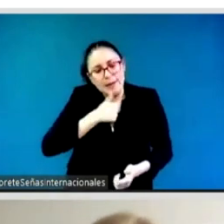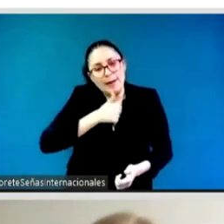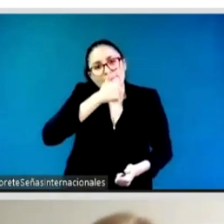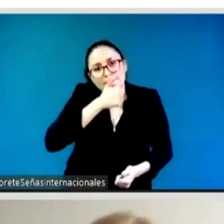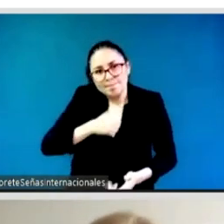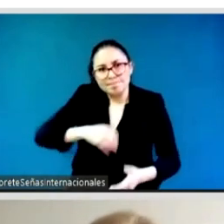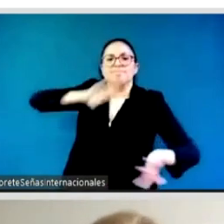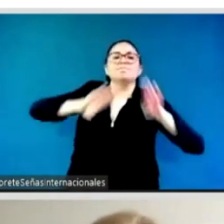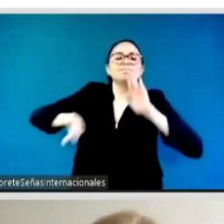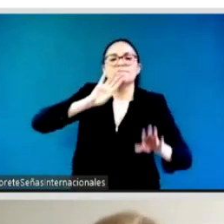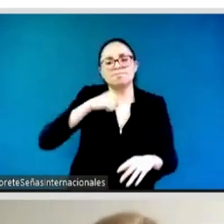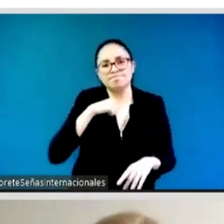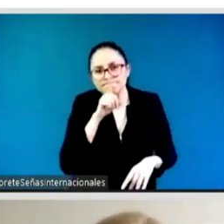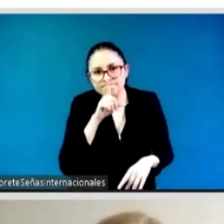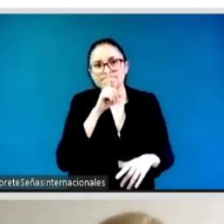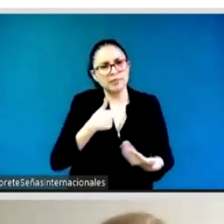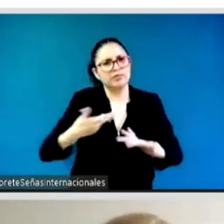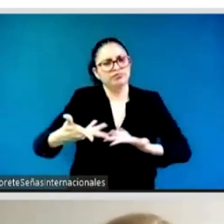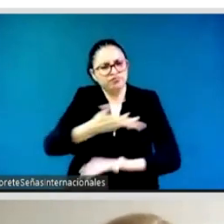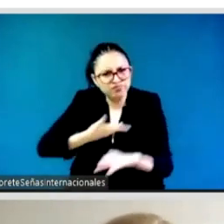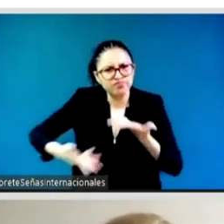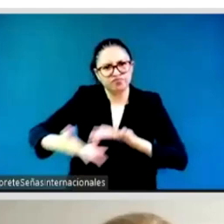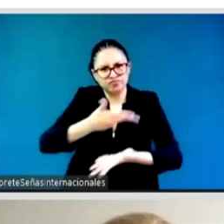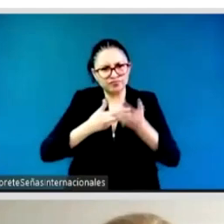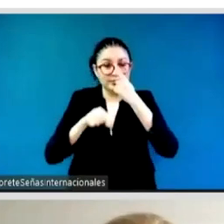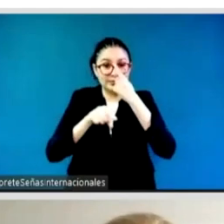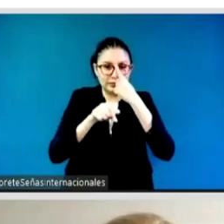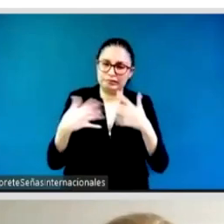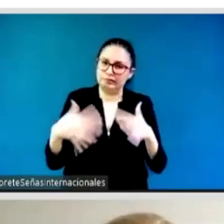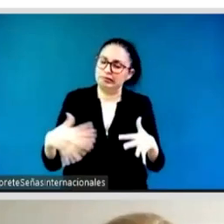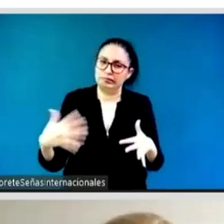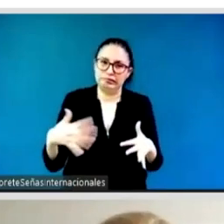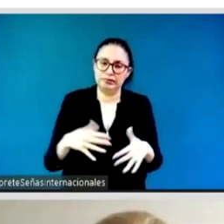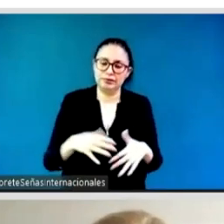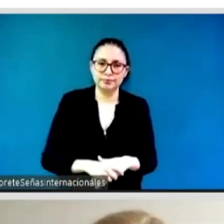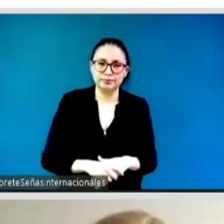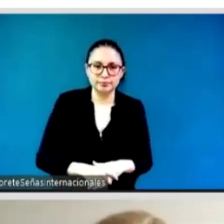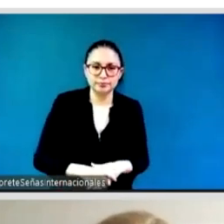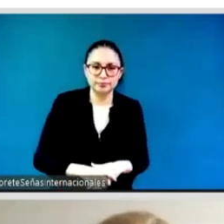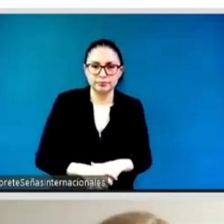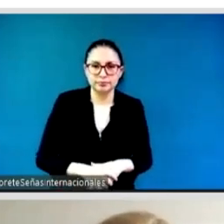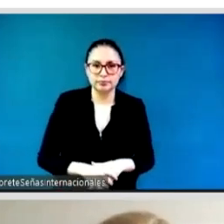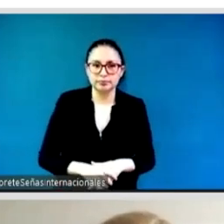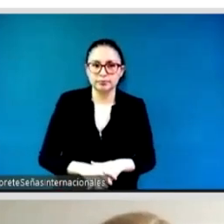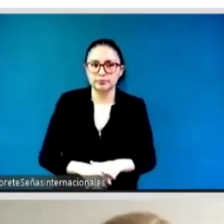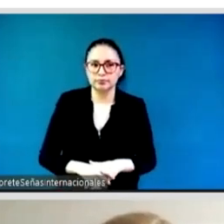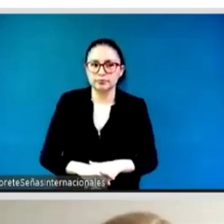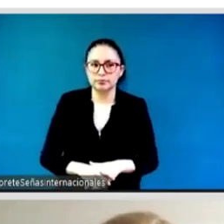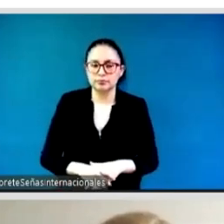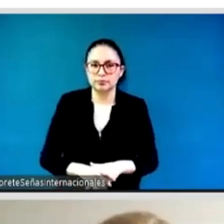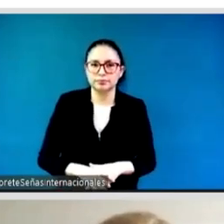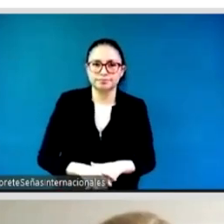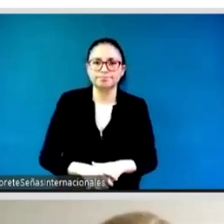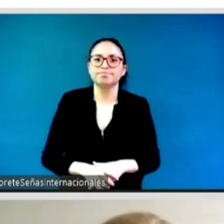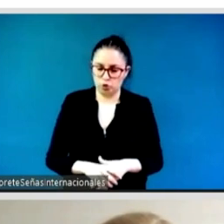to um yeah to to talk about that to be a commitment a makers to